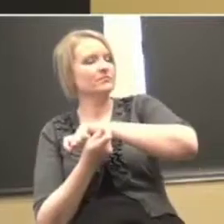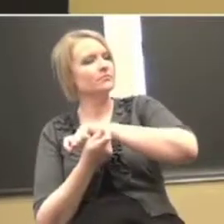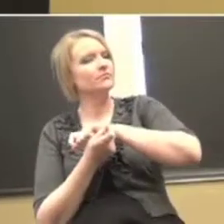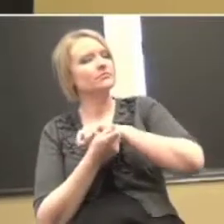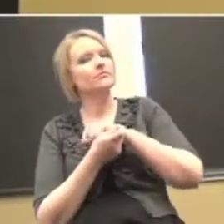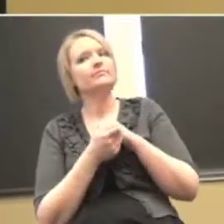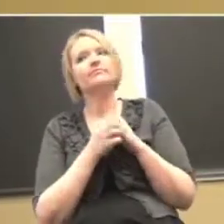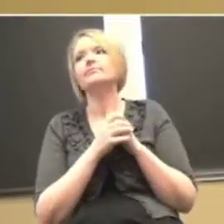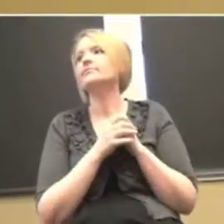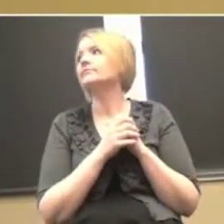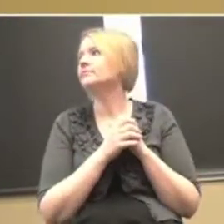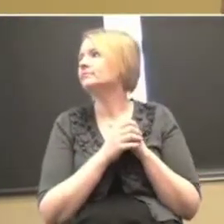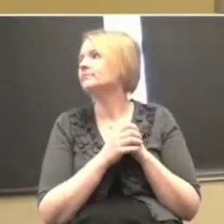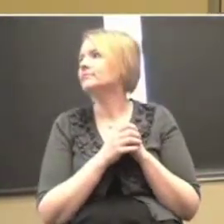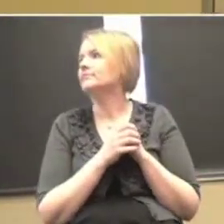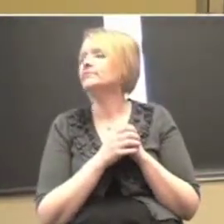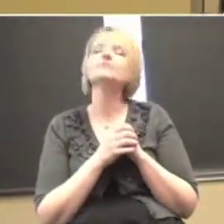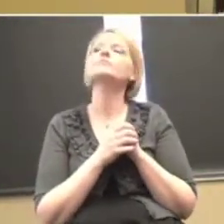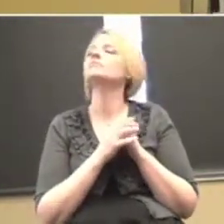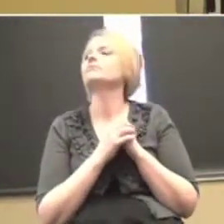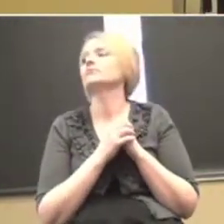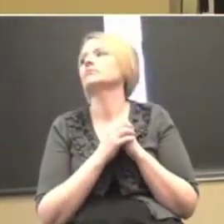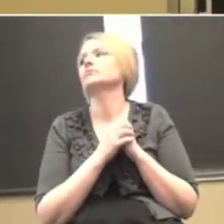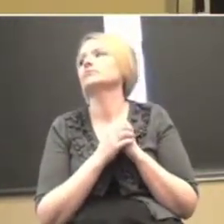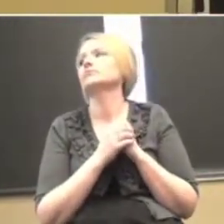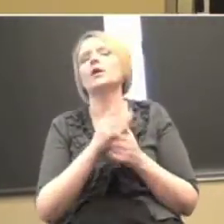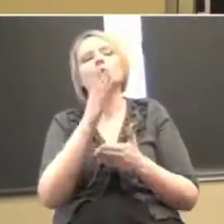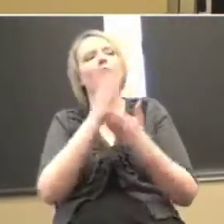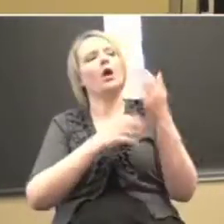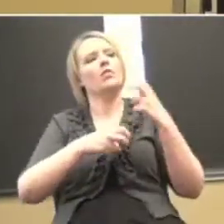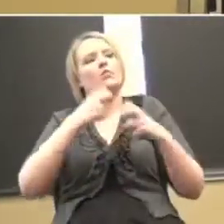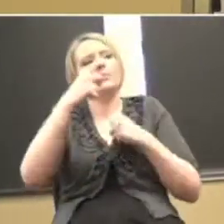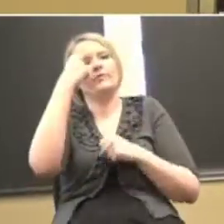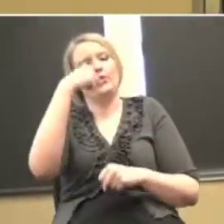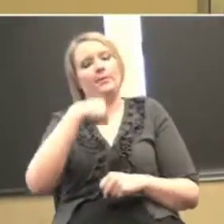I'll tell you, part of the issue for me,